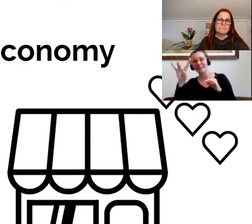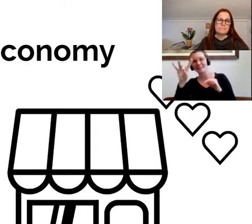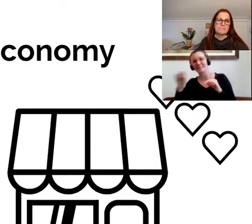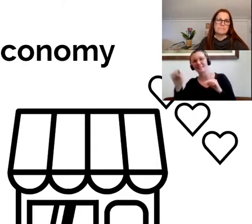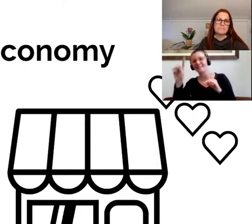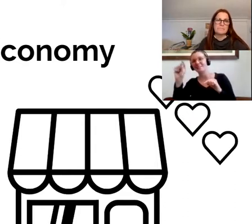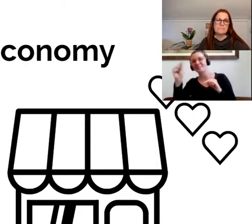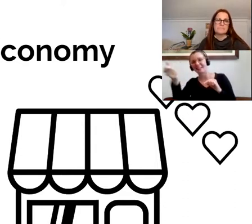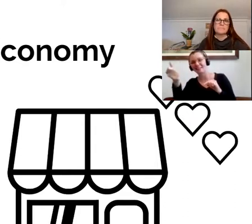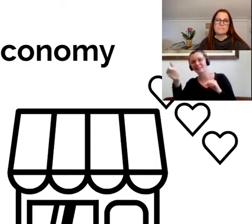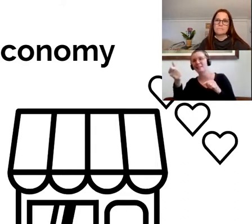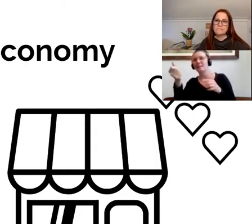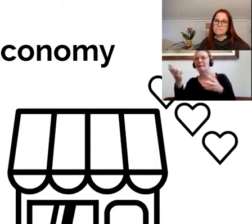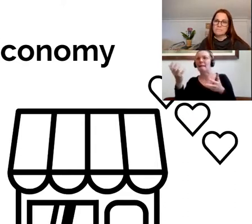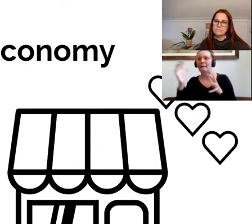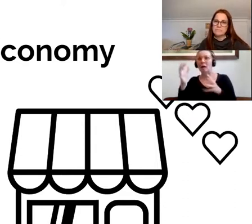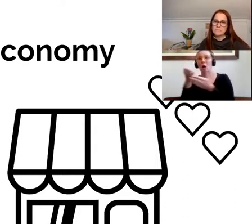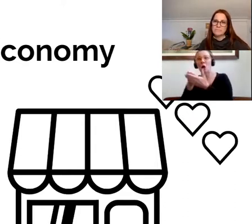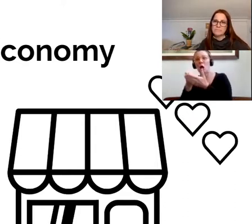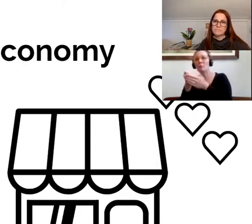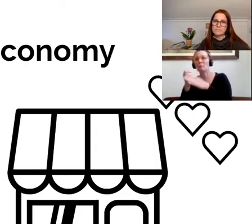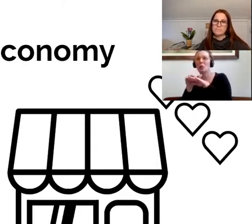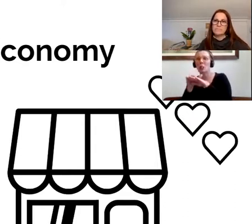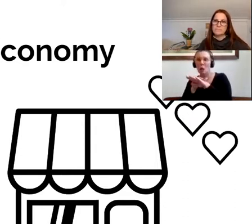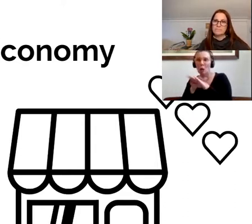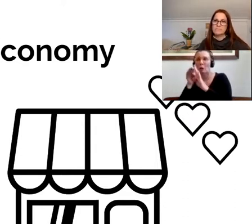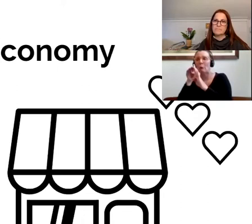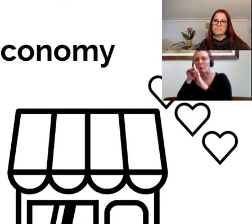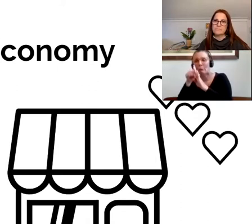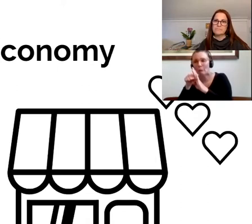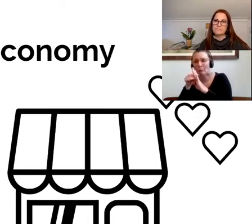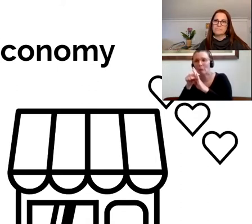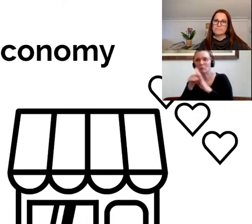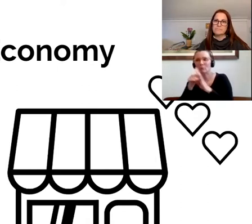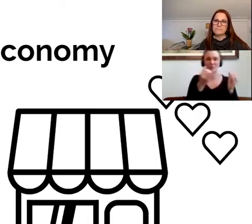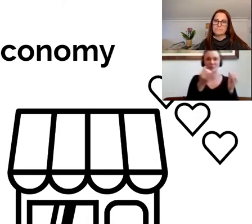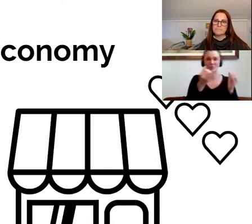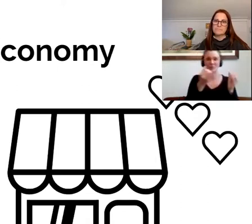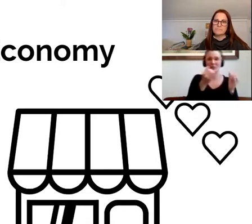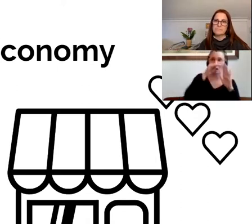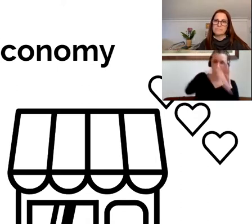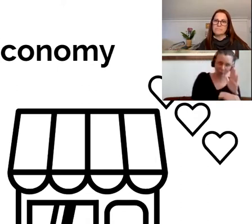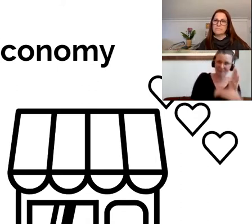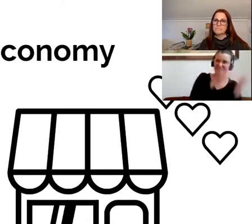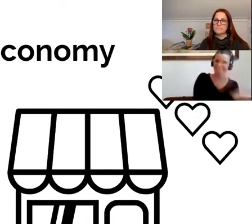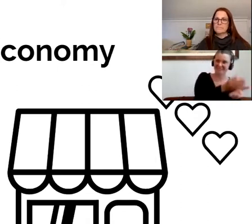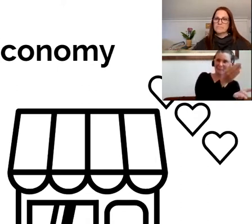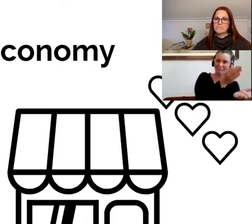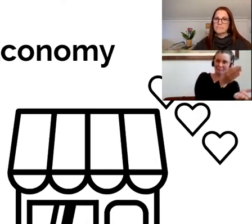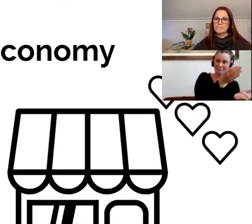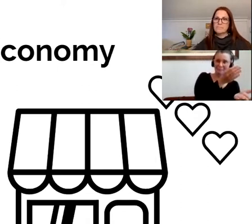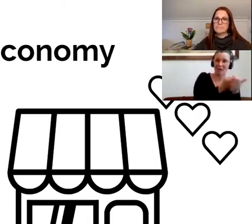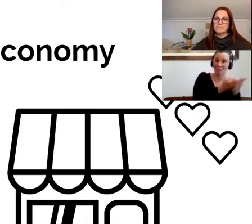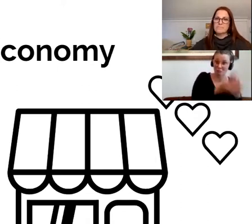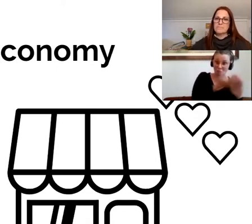the economy slowed to a very low level. Here, it's come to a complete halt. And what's really come to a